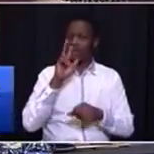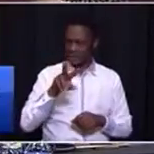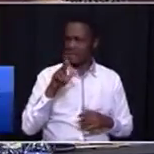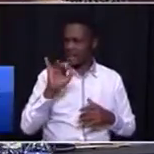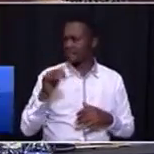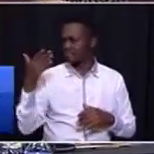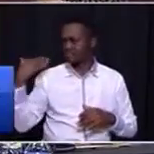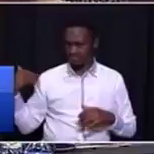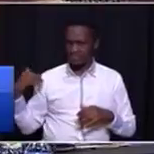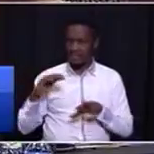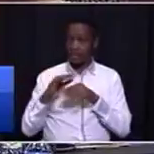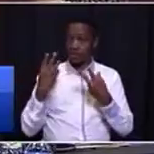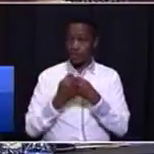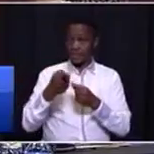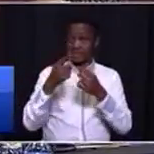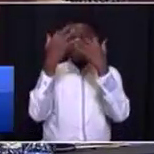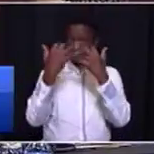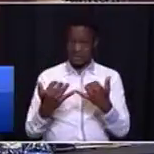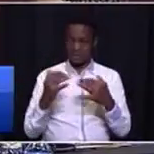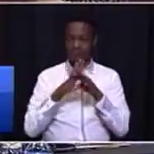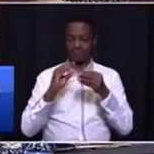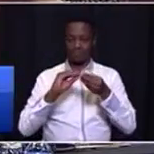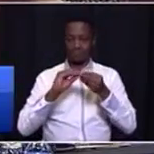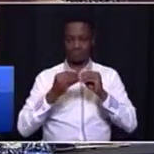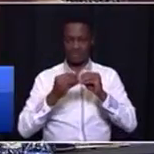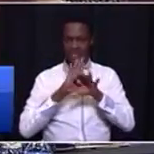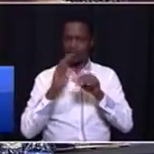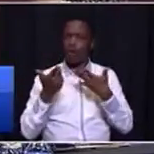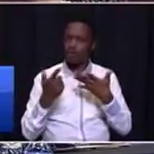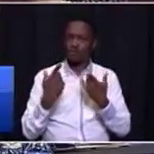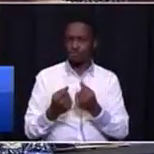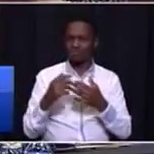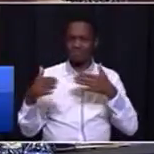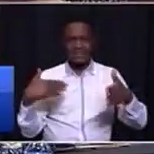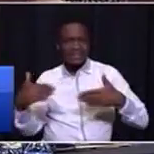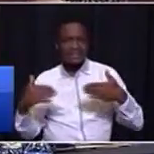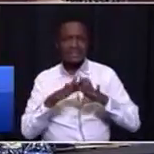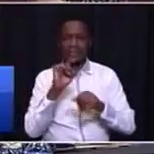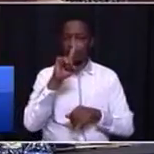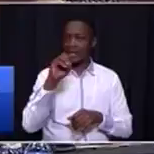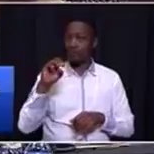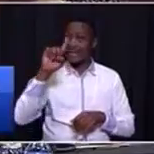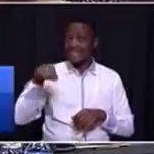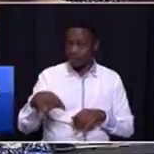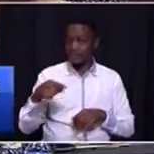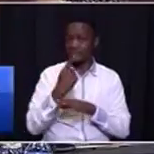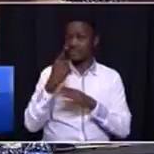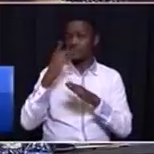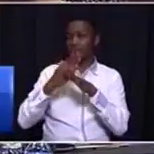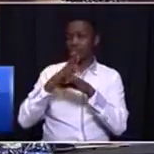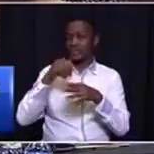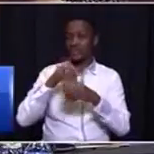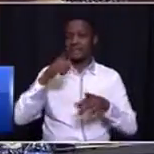it. And with this budget, we will create or facilitate the creation of additional 100,000 jobs in our economy.